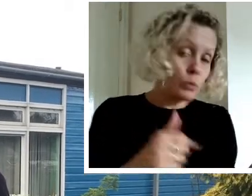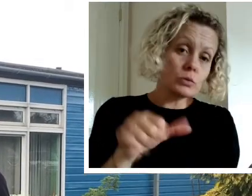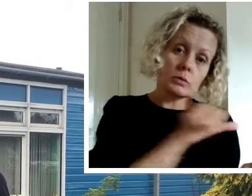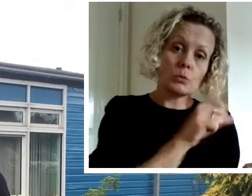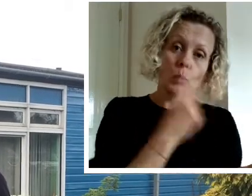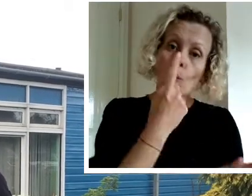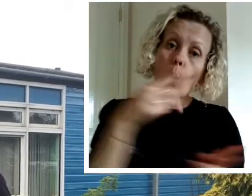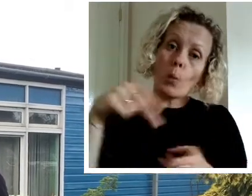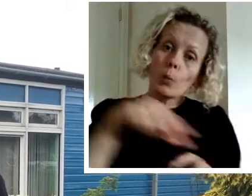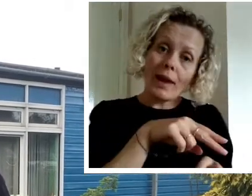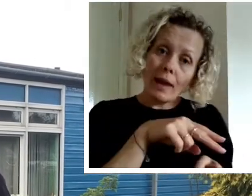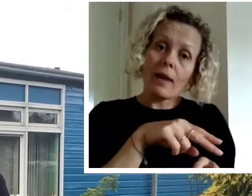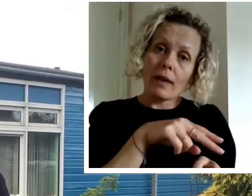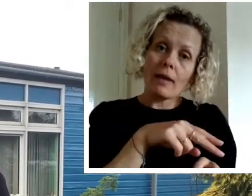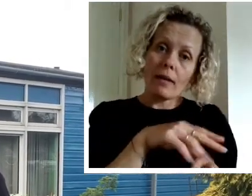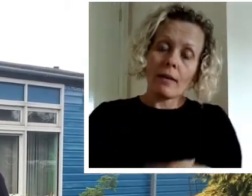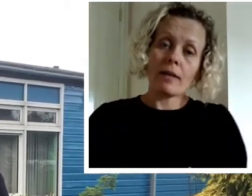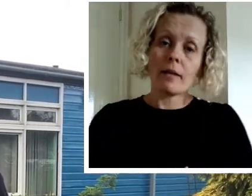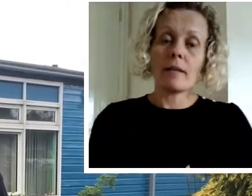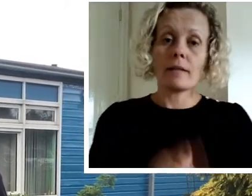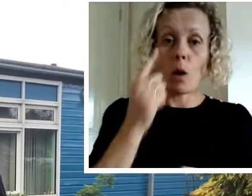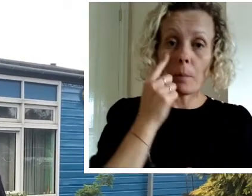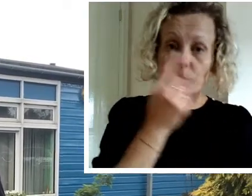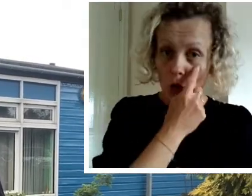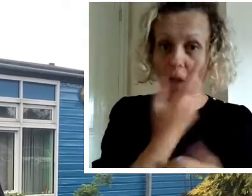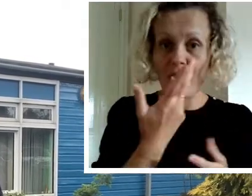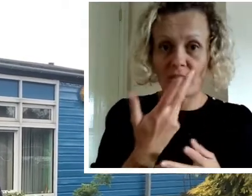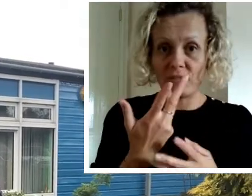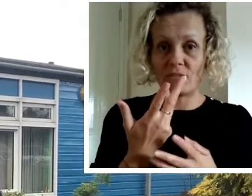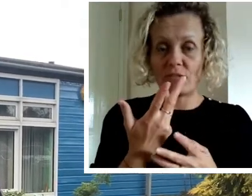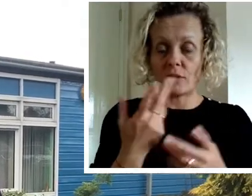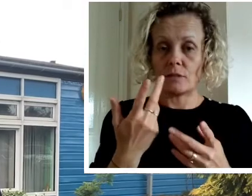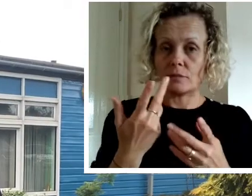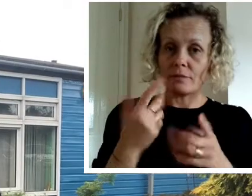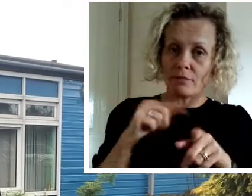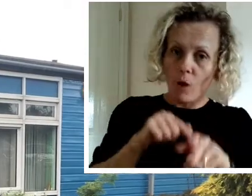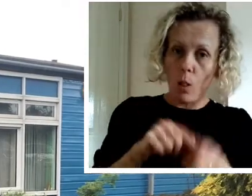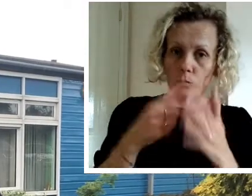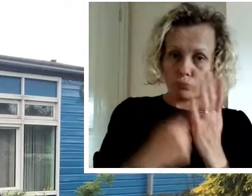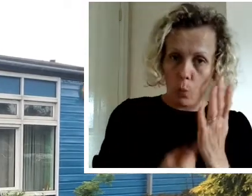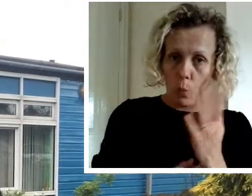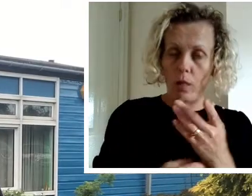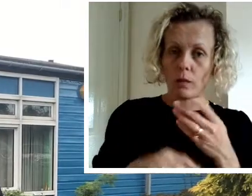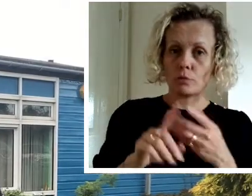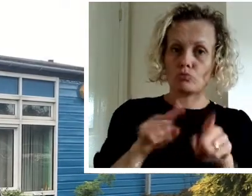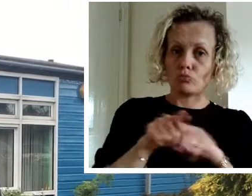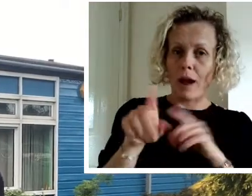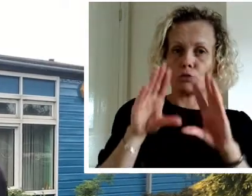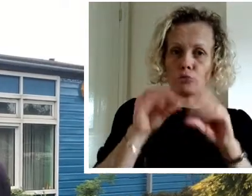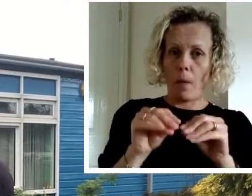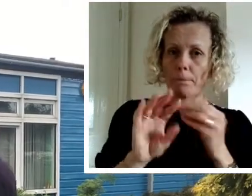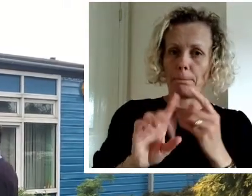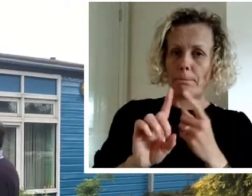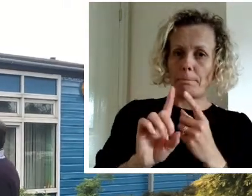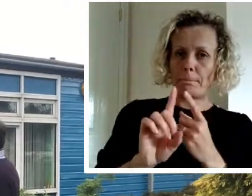observing or reducing the proximity of people getting towards each other. Mrs. Bancroft is going to help.